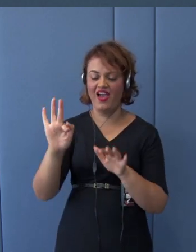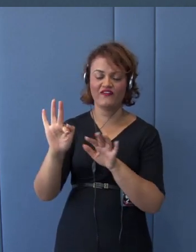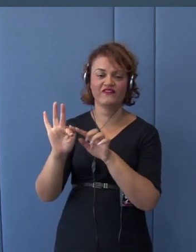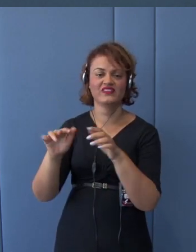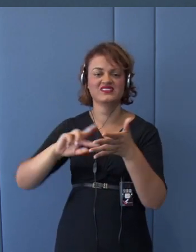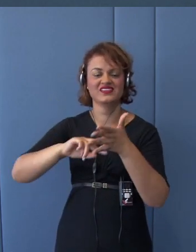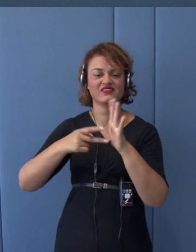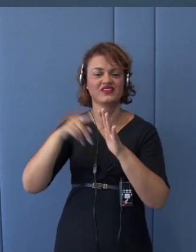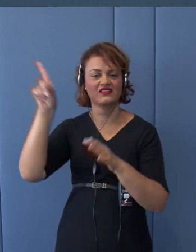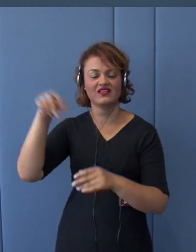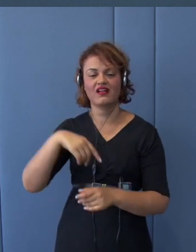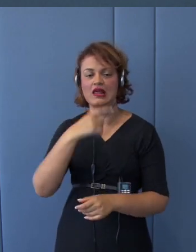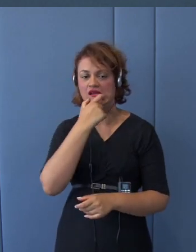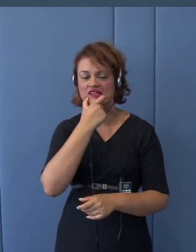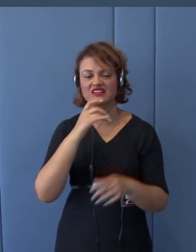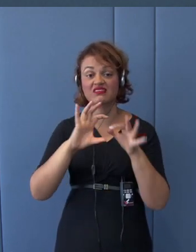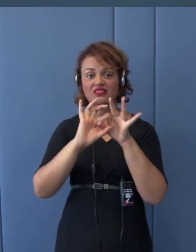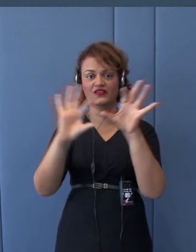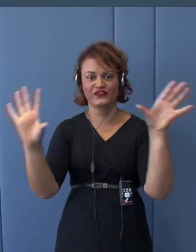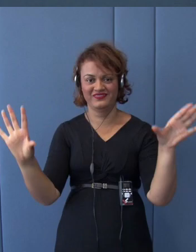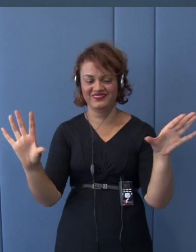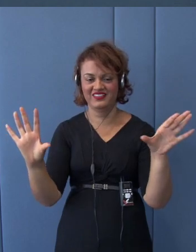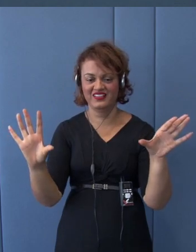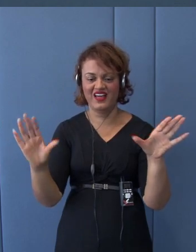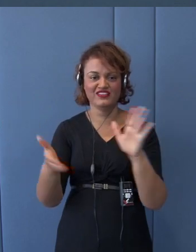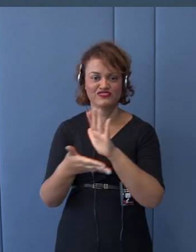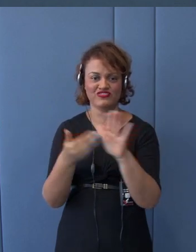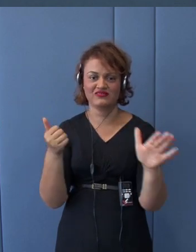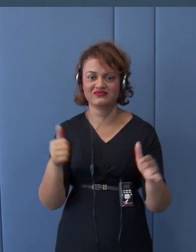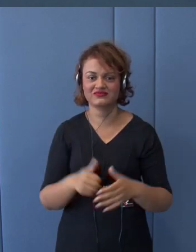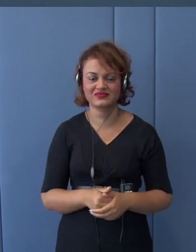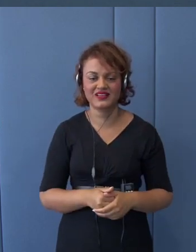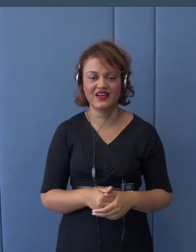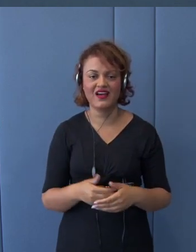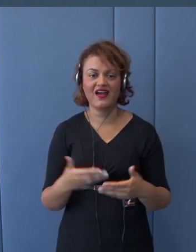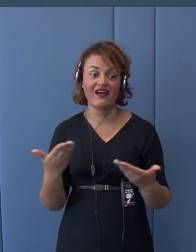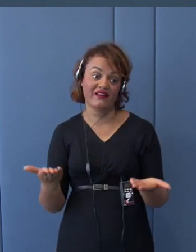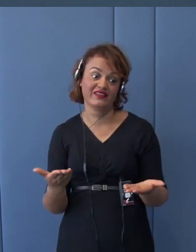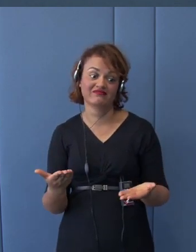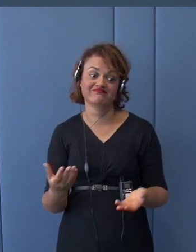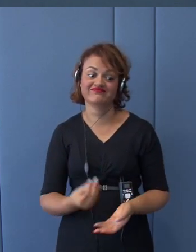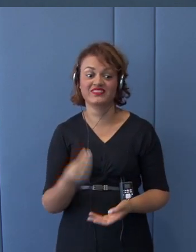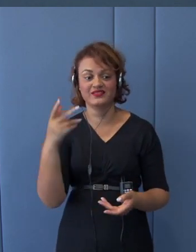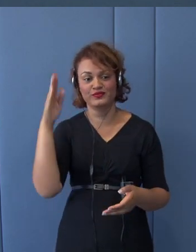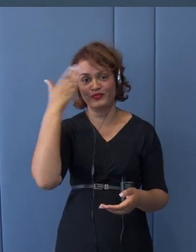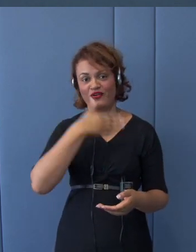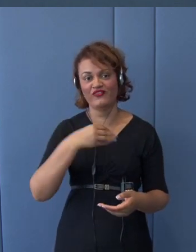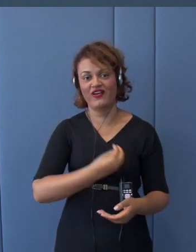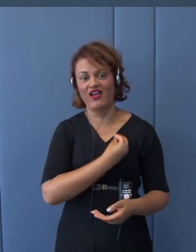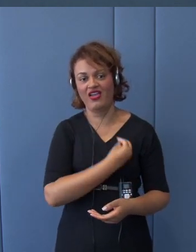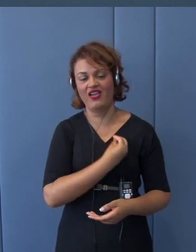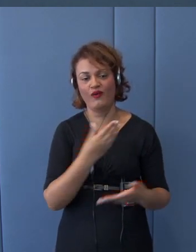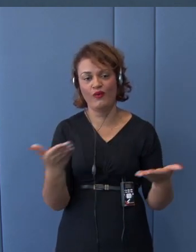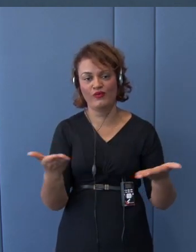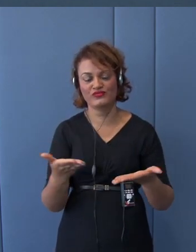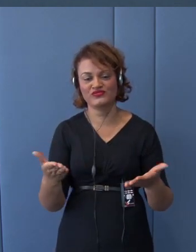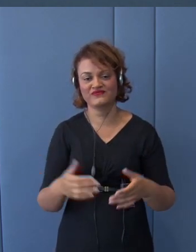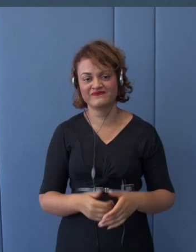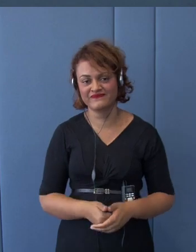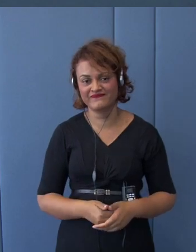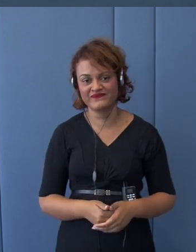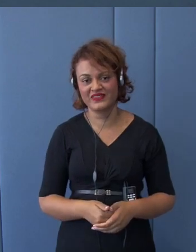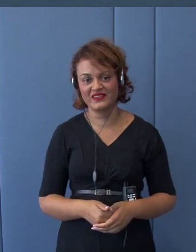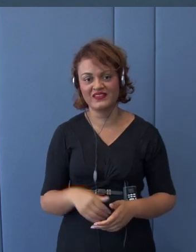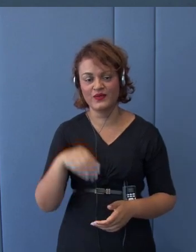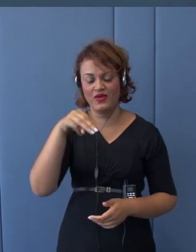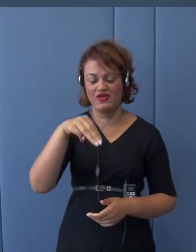And that corresponds to the quite reality of this USMCA, because, as you know,